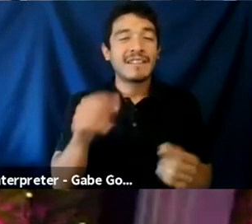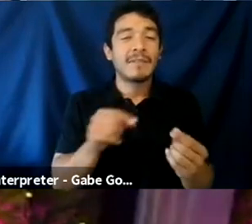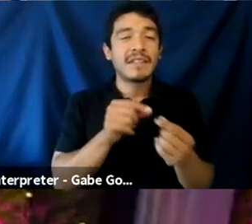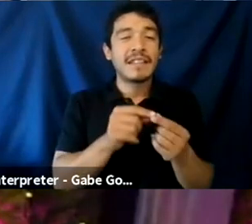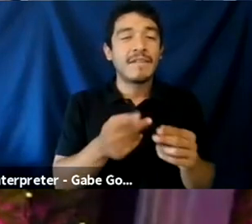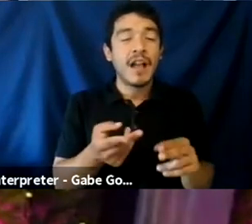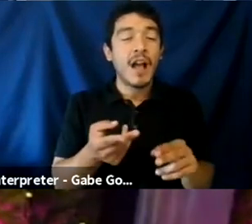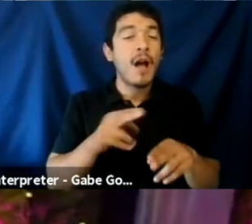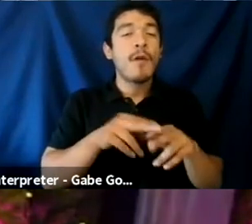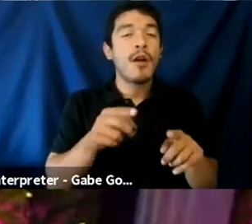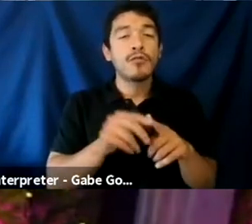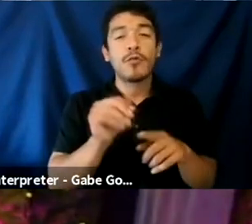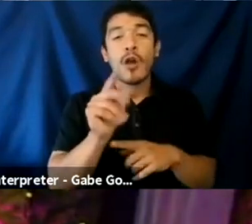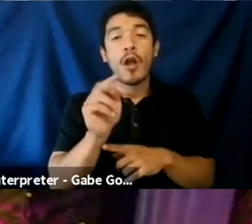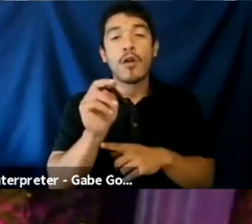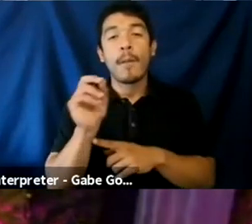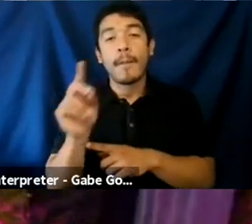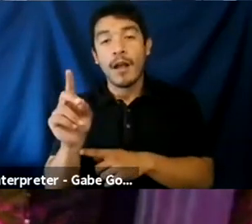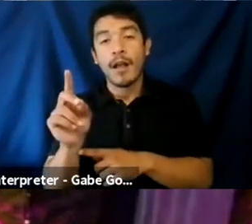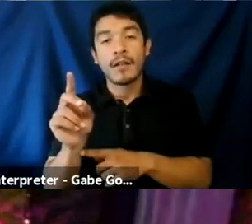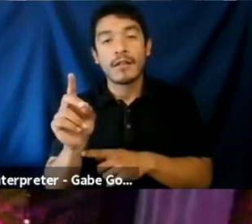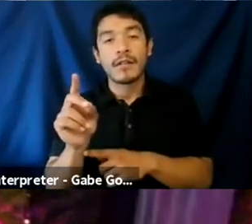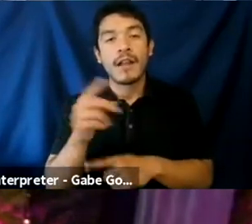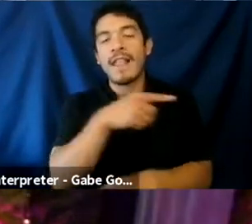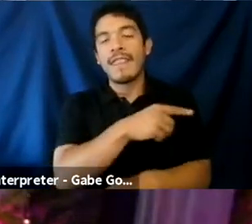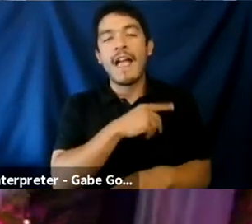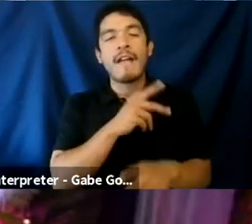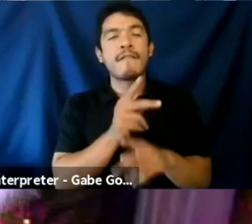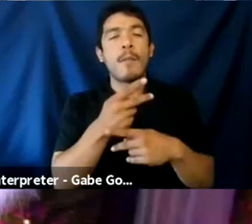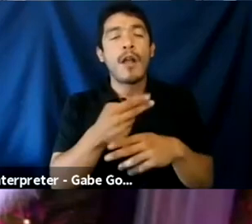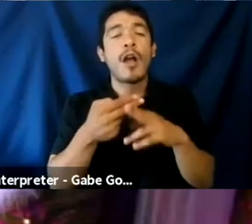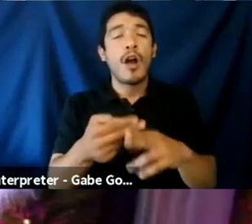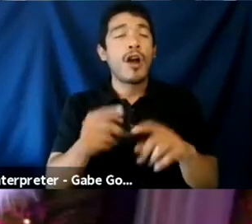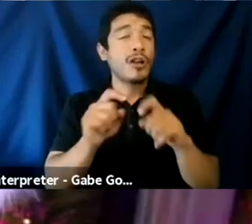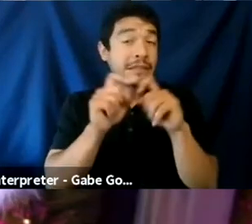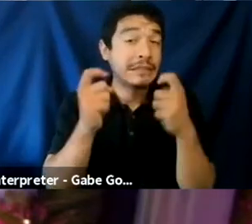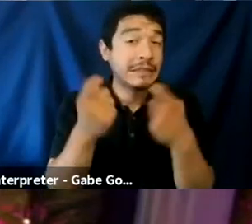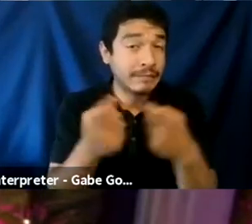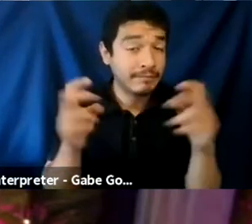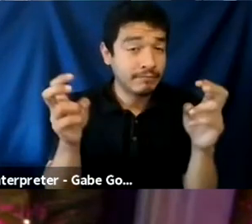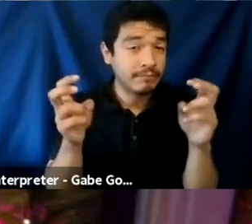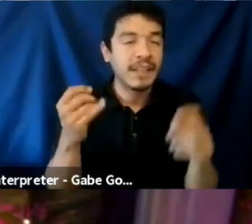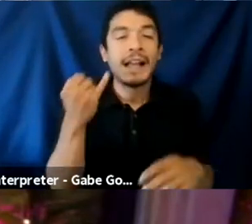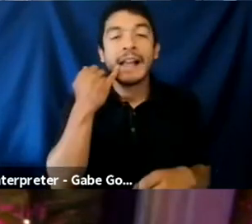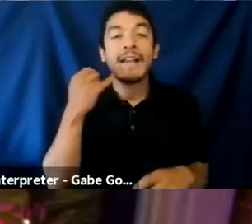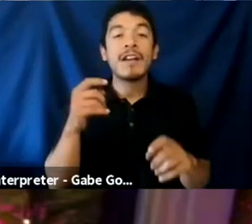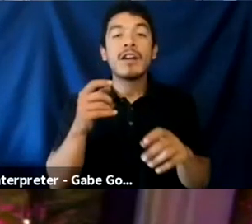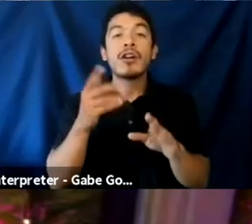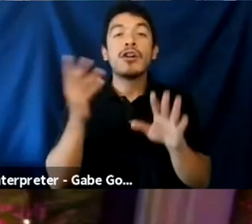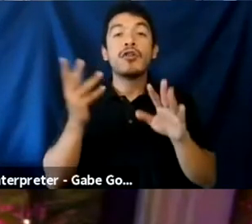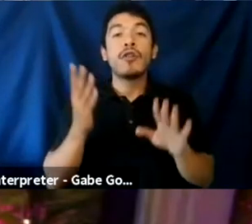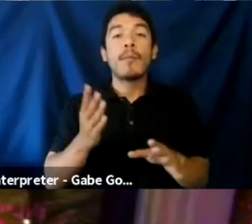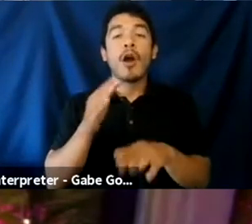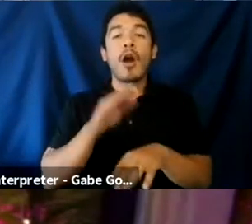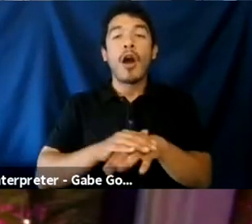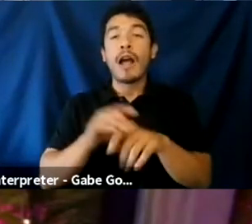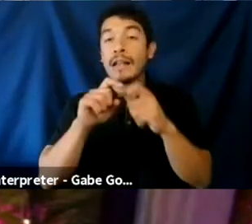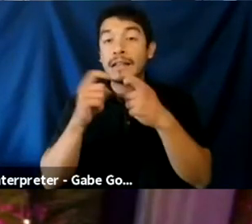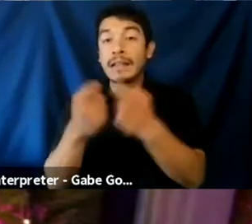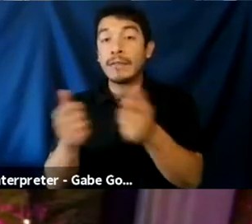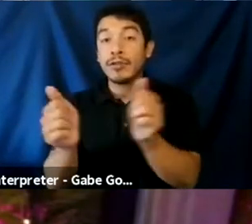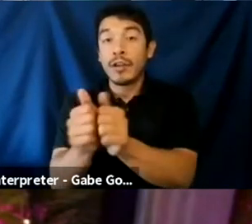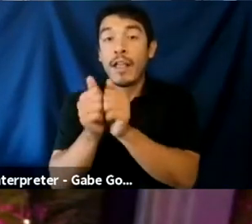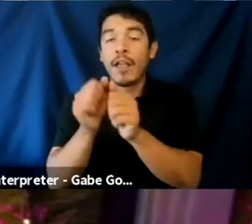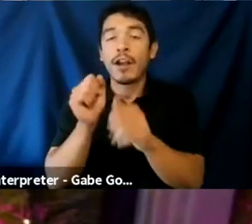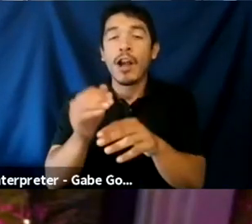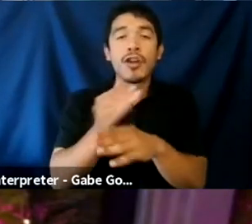streamers, uh, who are Twitch has a product called teams, I think if streamers who were on teams together could share block lists, uh, it